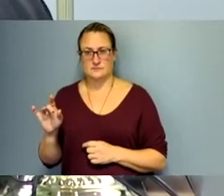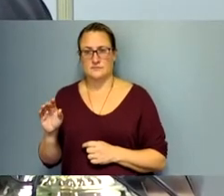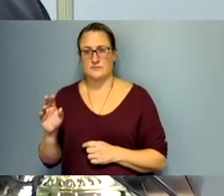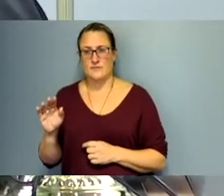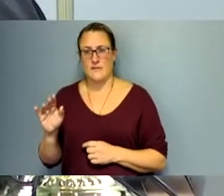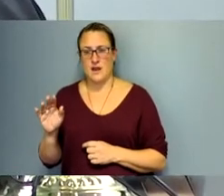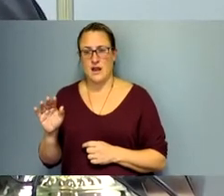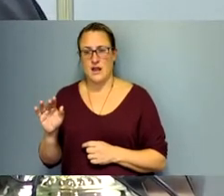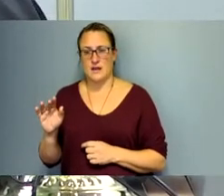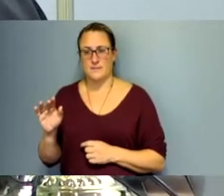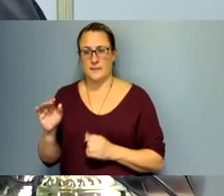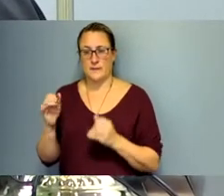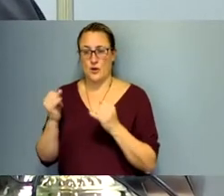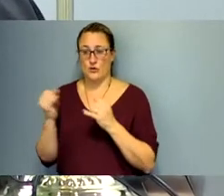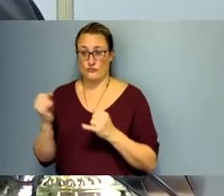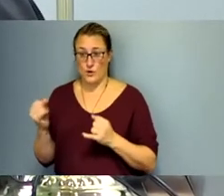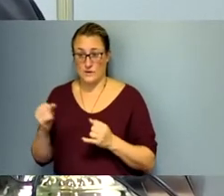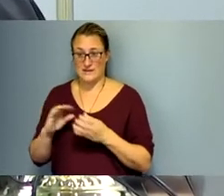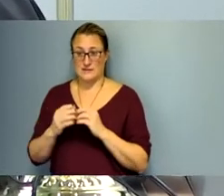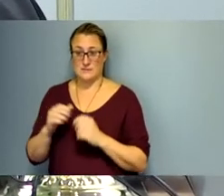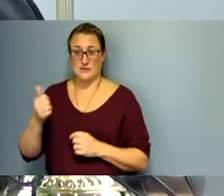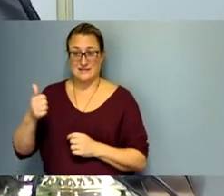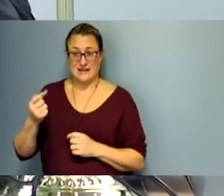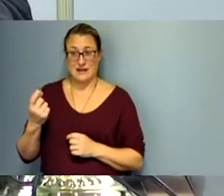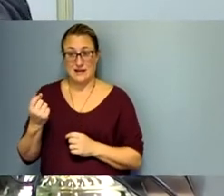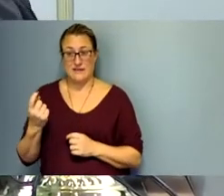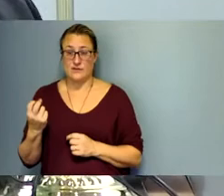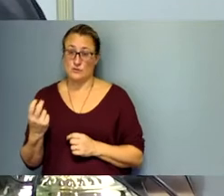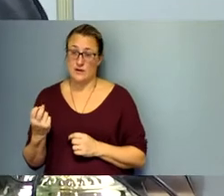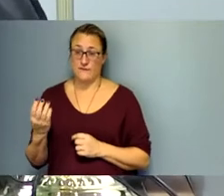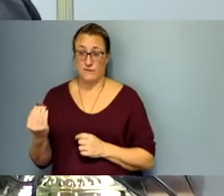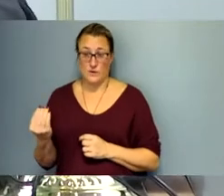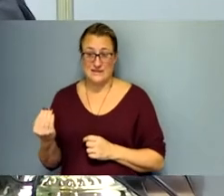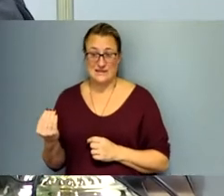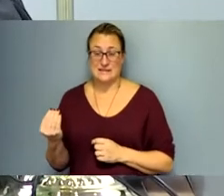On the row list, numbers 10, 11, 12, and 14.